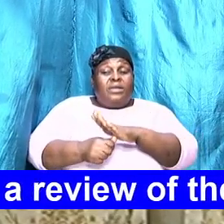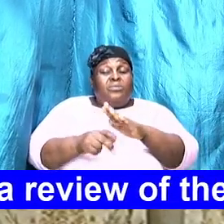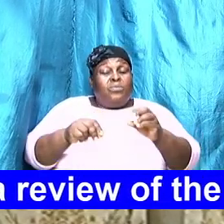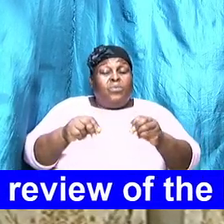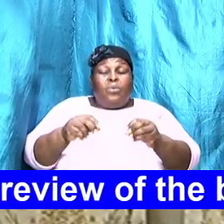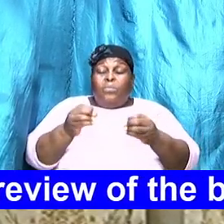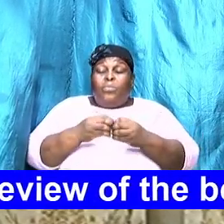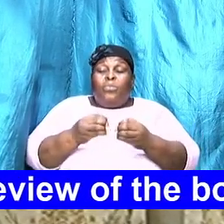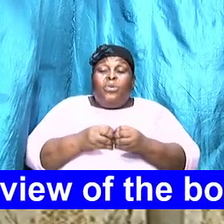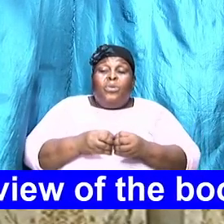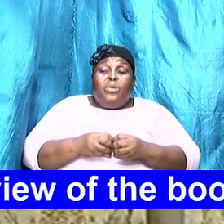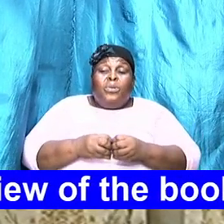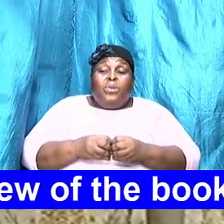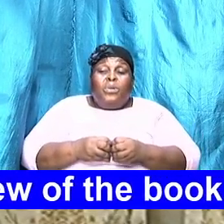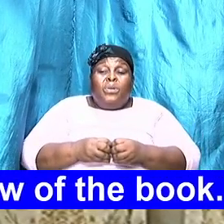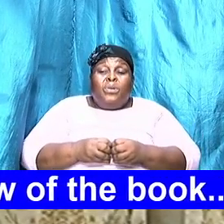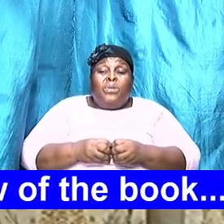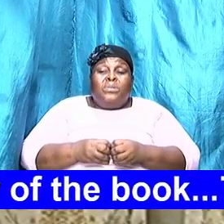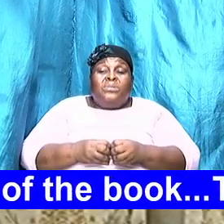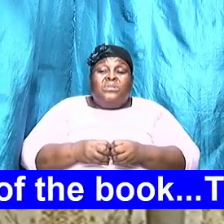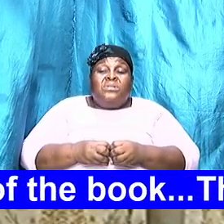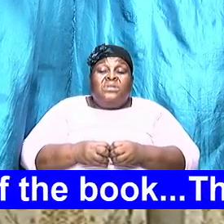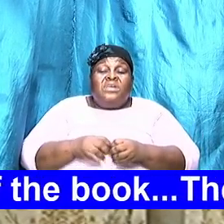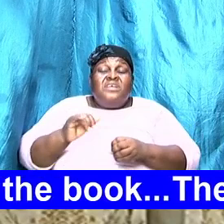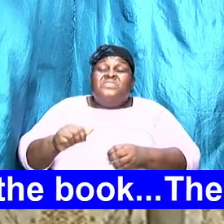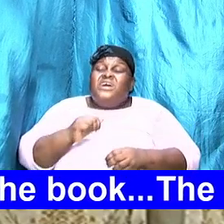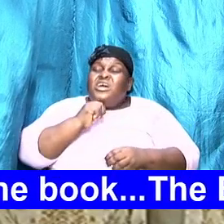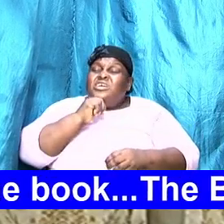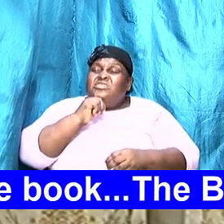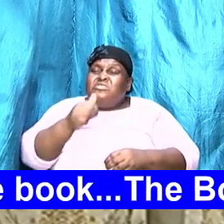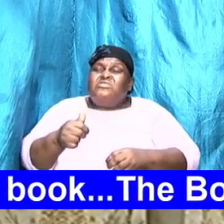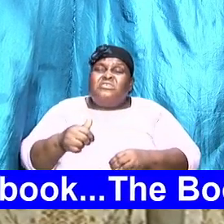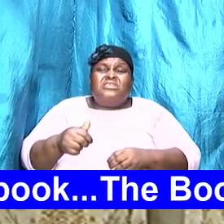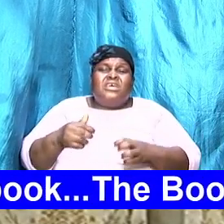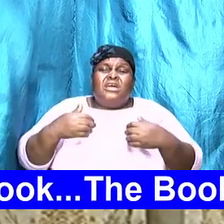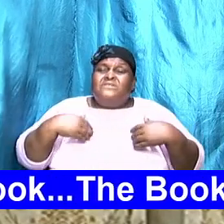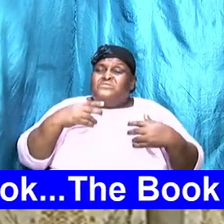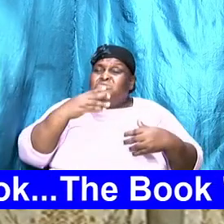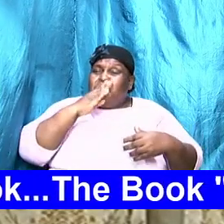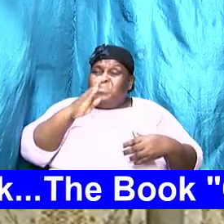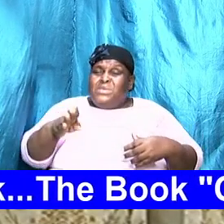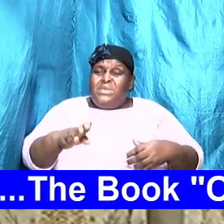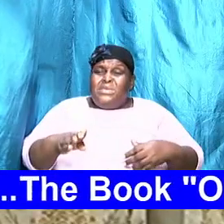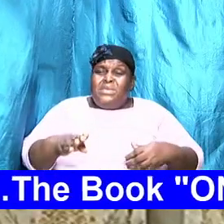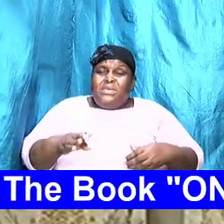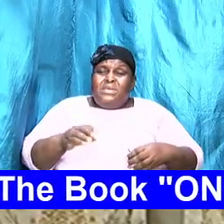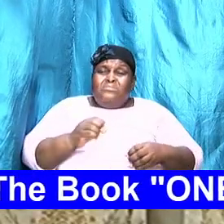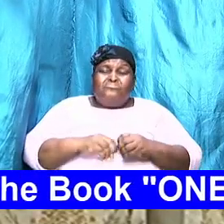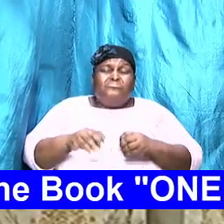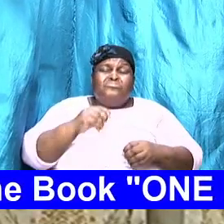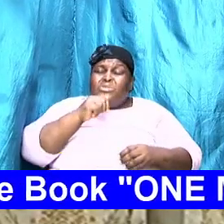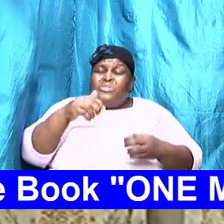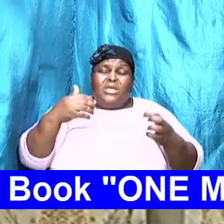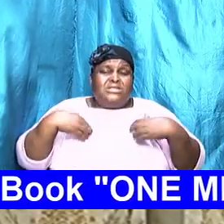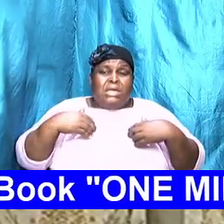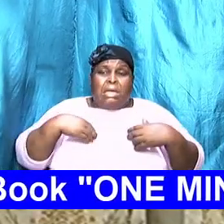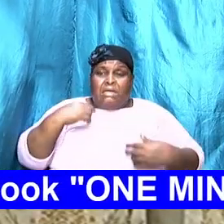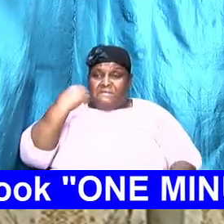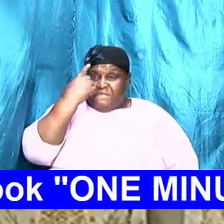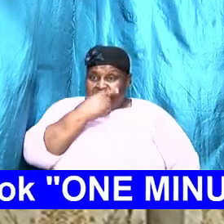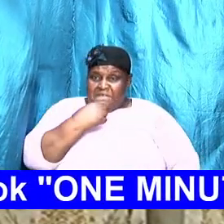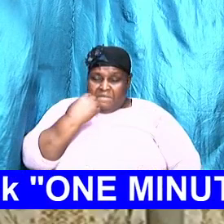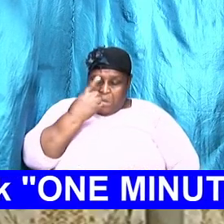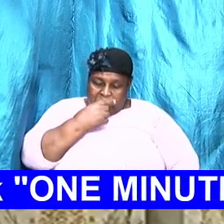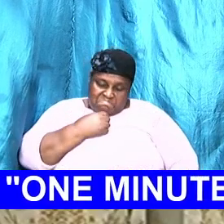anymore. But that ought not to be. We should not have faces in the first place. So many